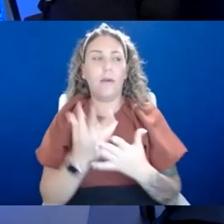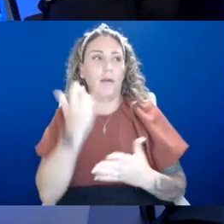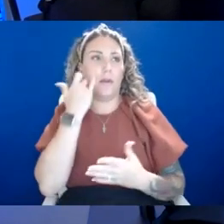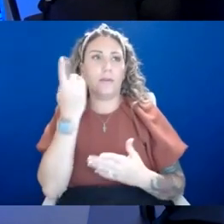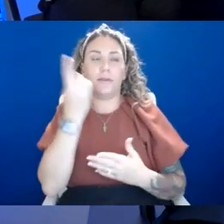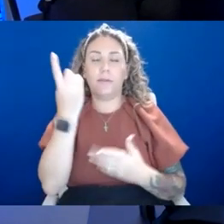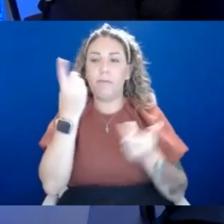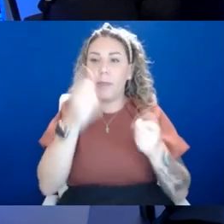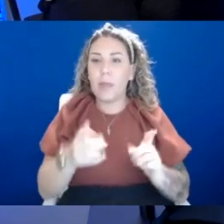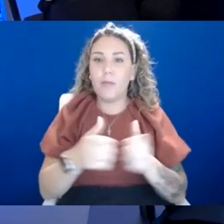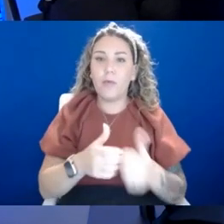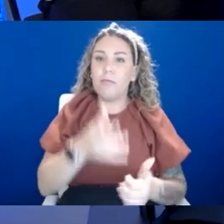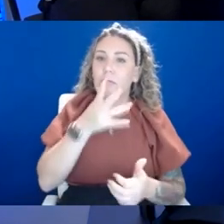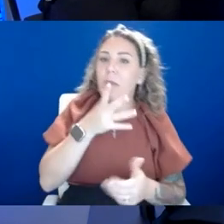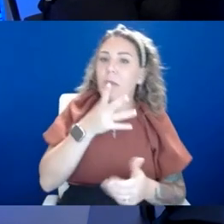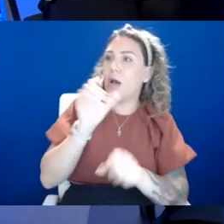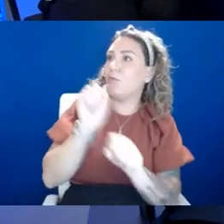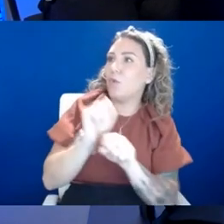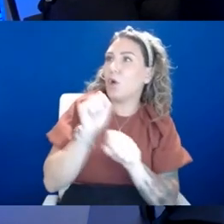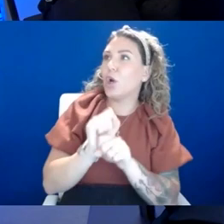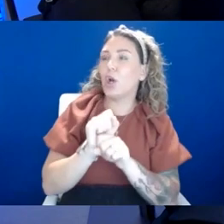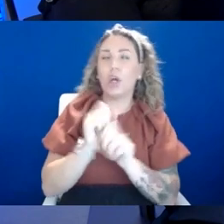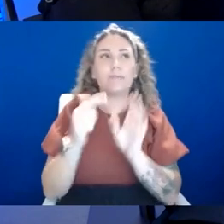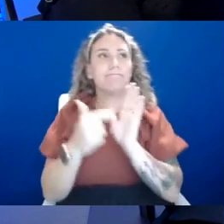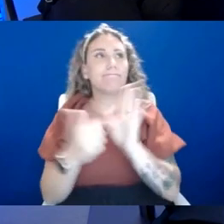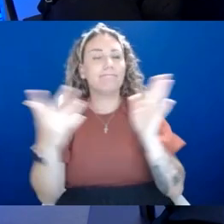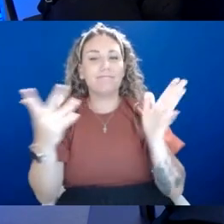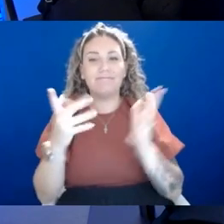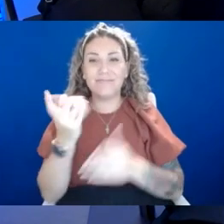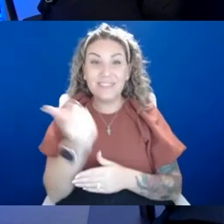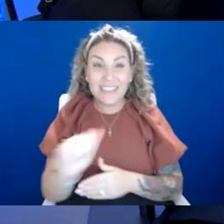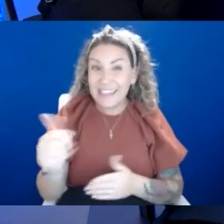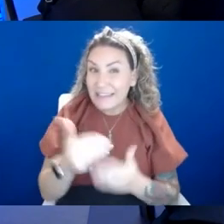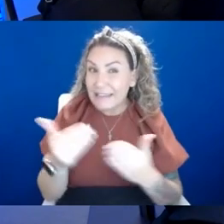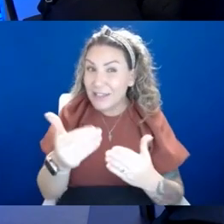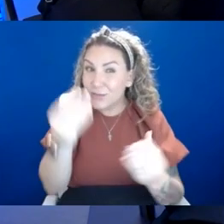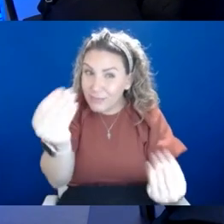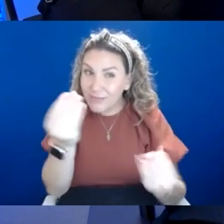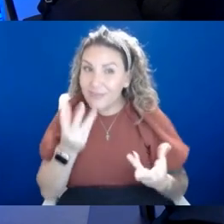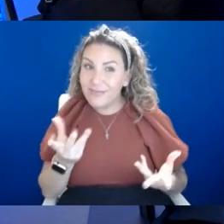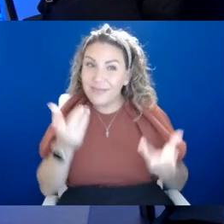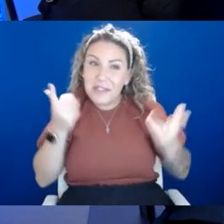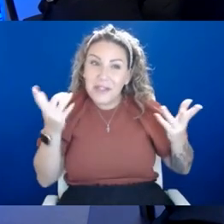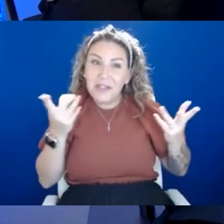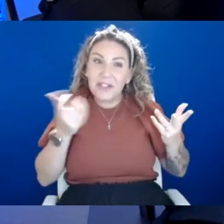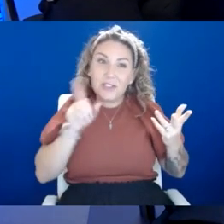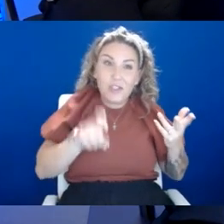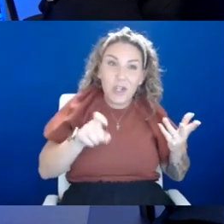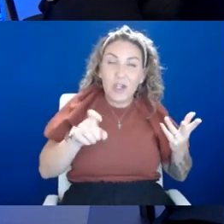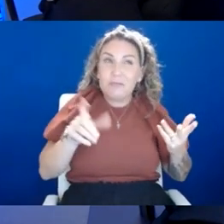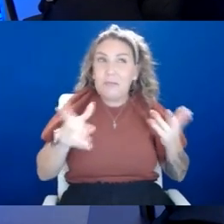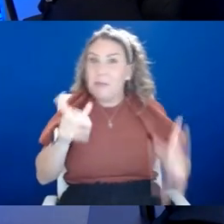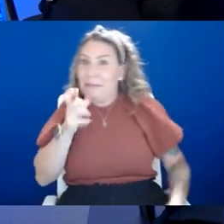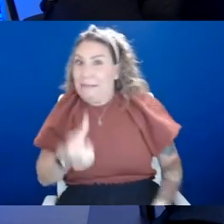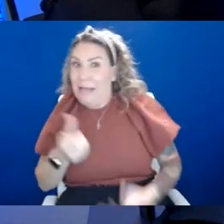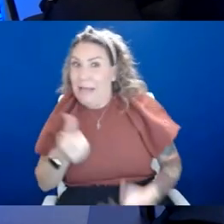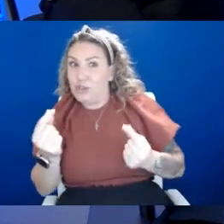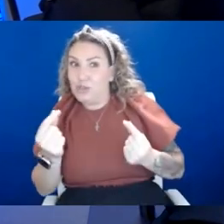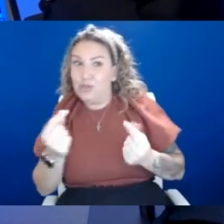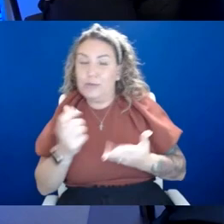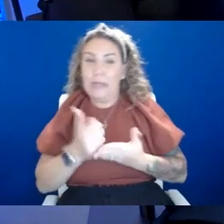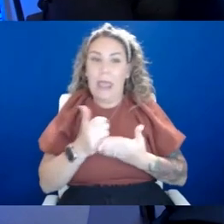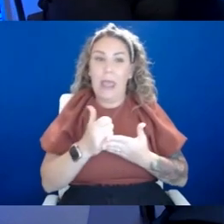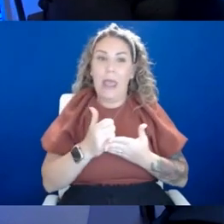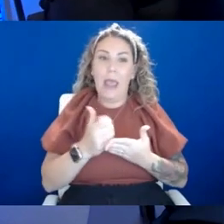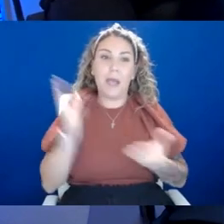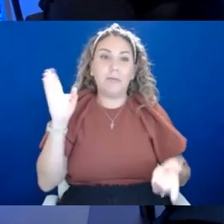on. But how do you, is, is there anything that you can give us as far as what we should or should not do around our kids that might help keep their anxiety down and keep